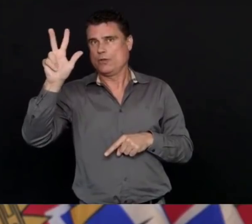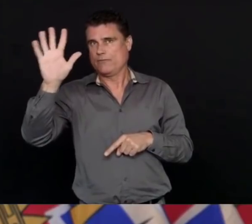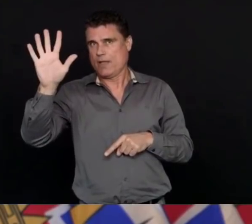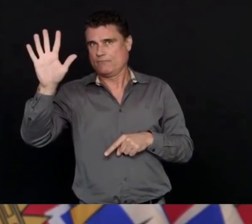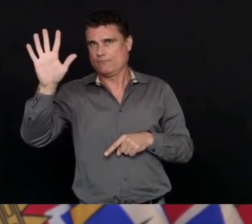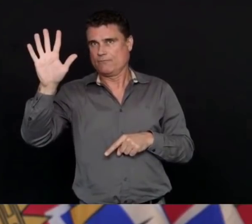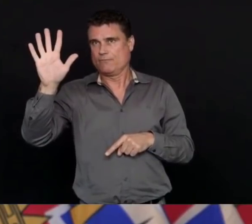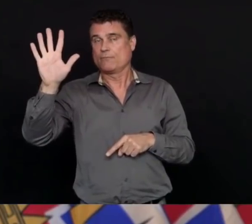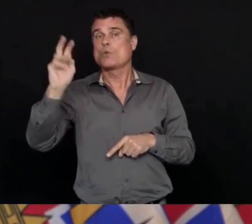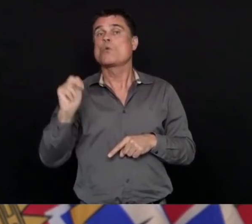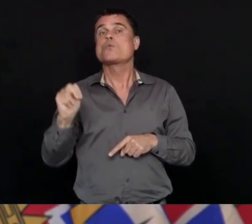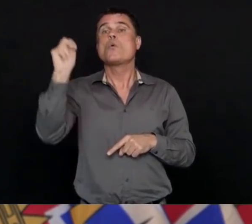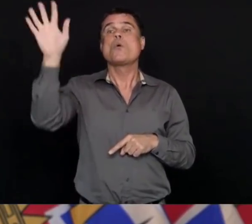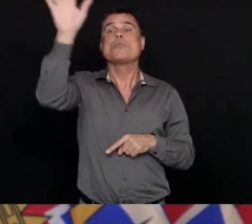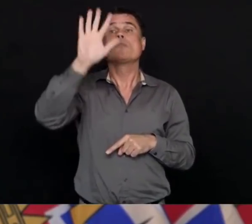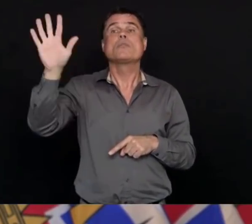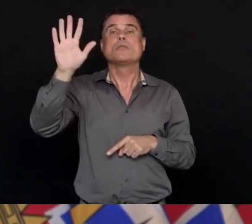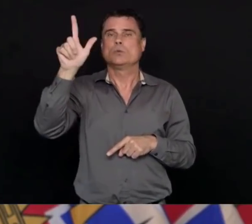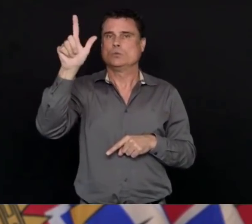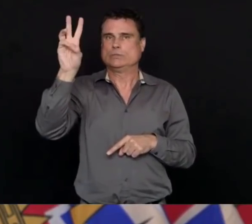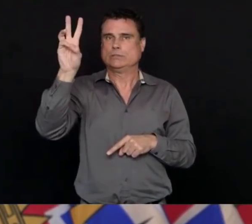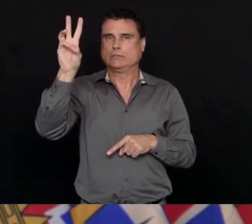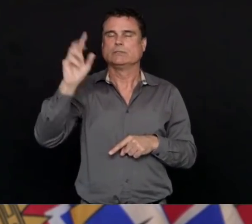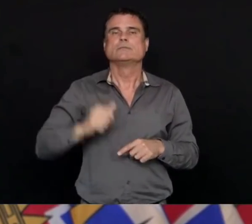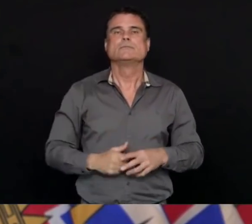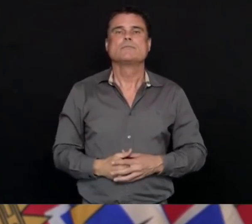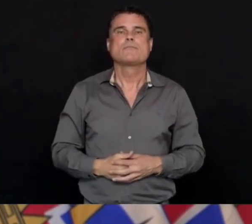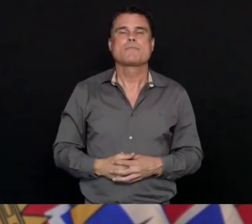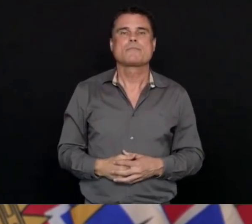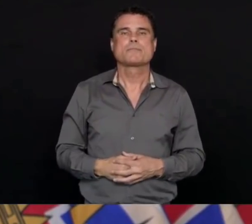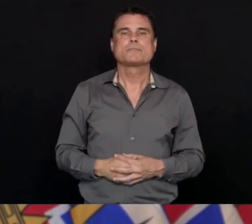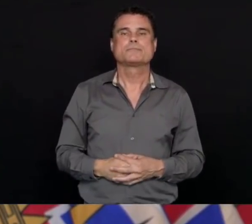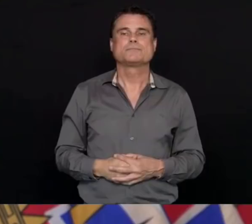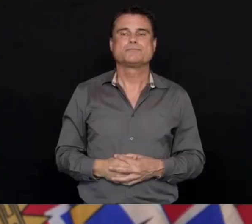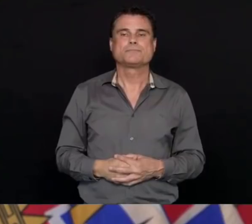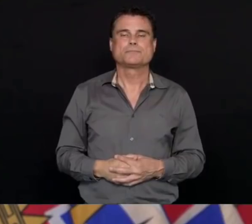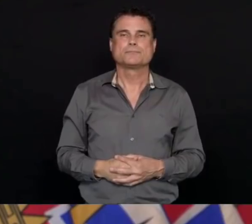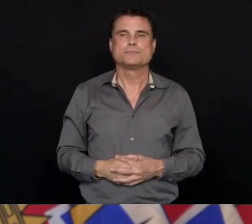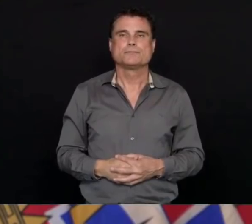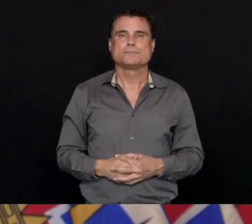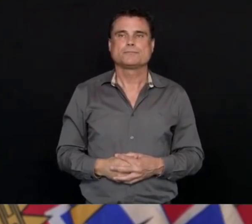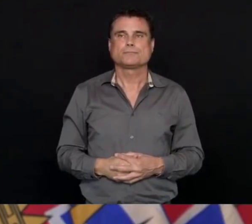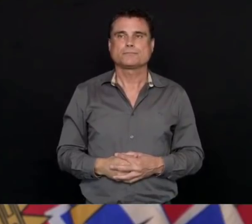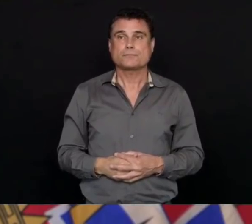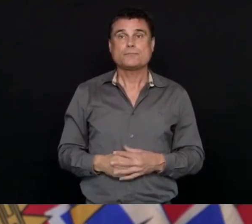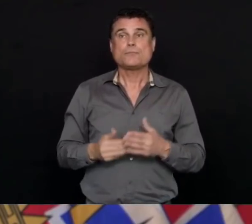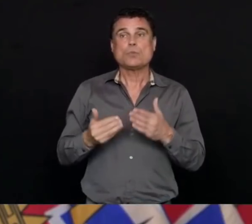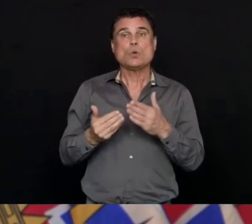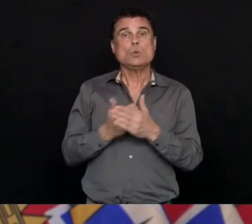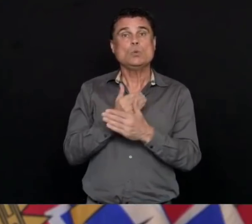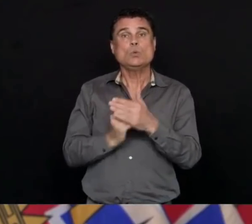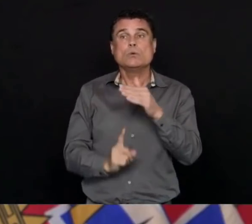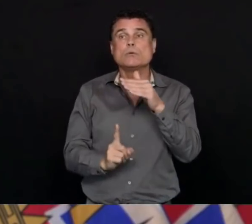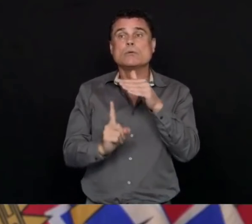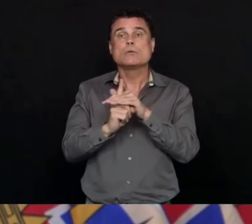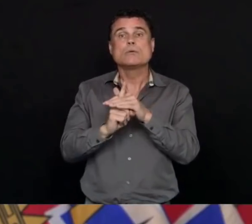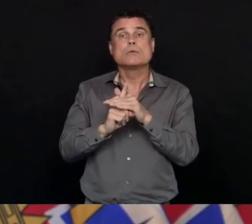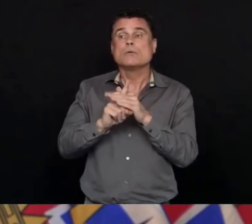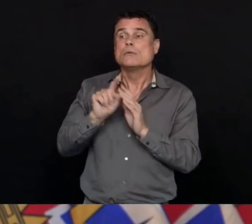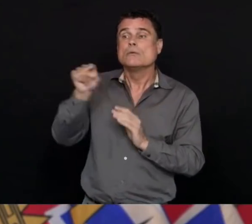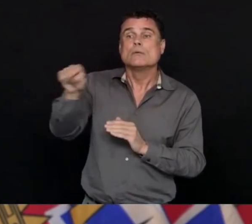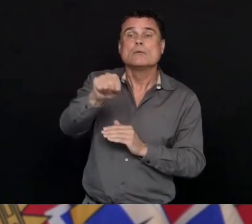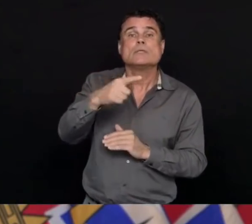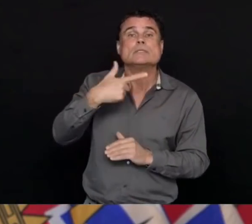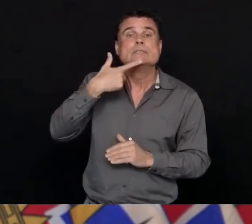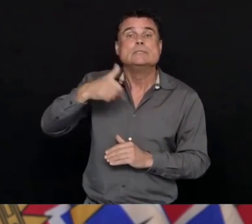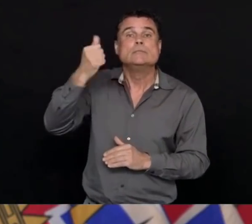in the northern We have no new long-term care facility outbreaks. There are continue to